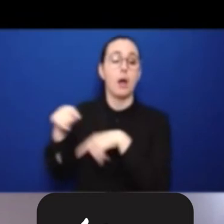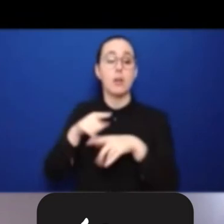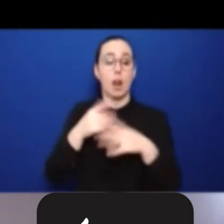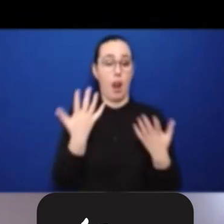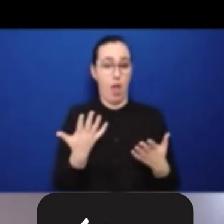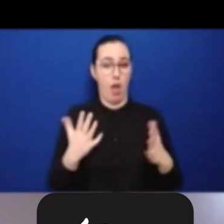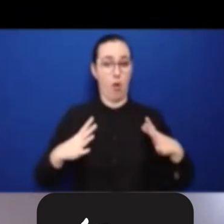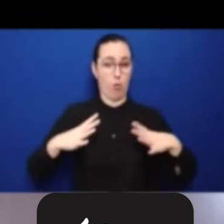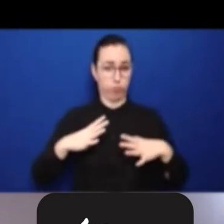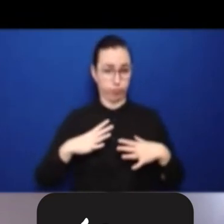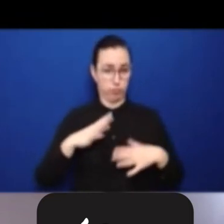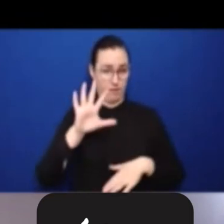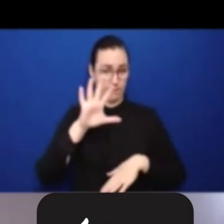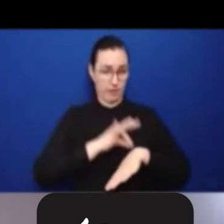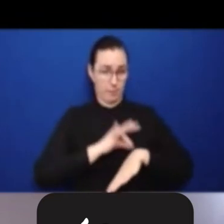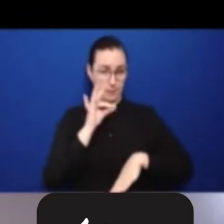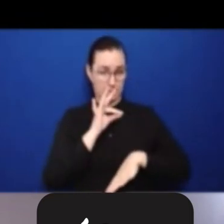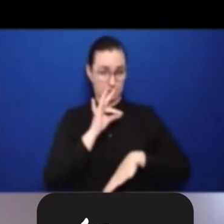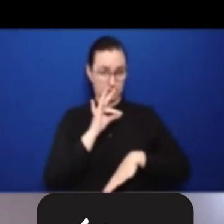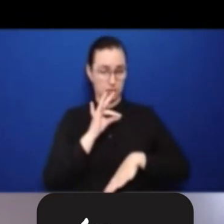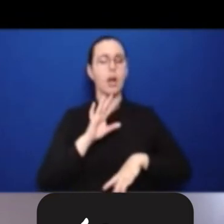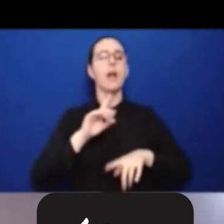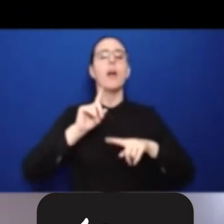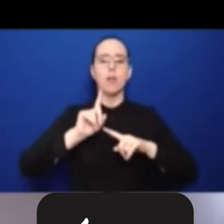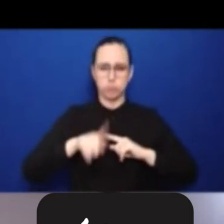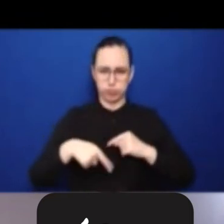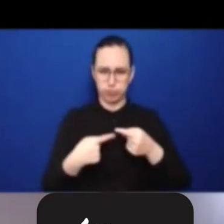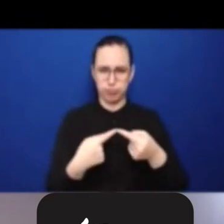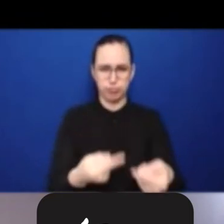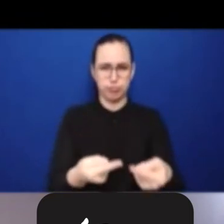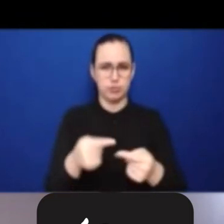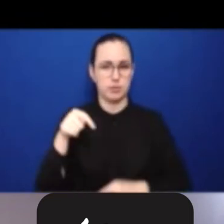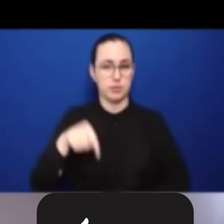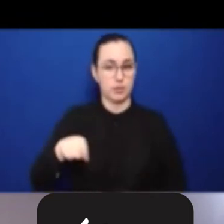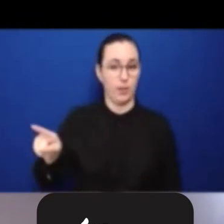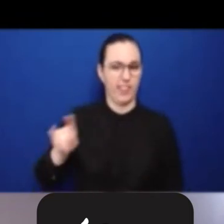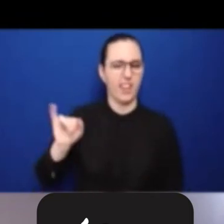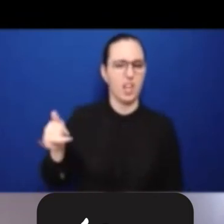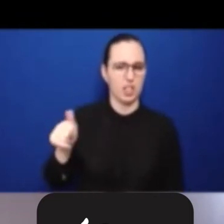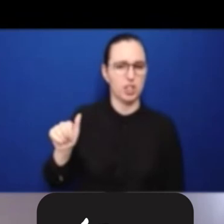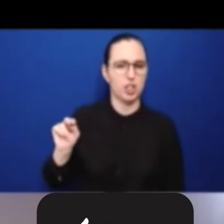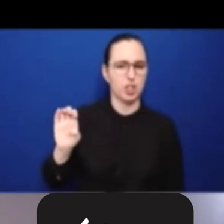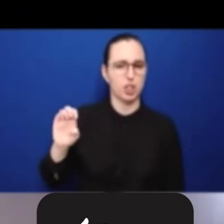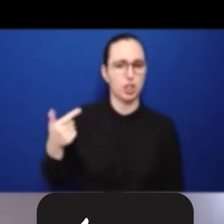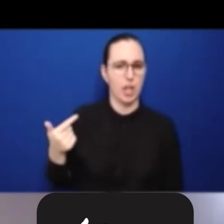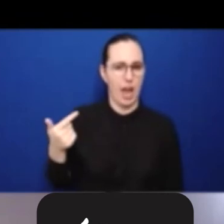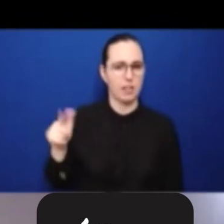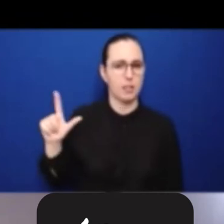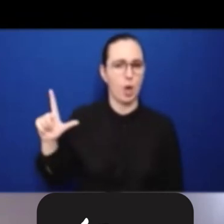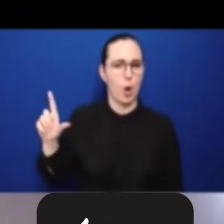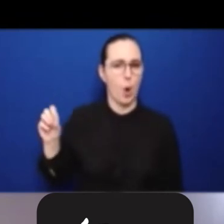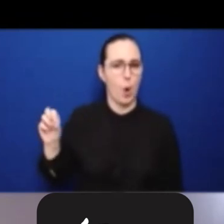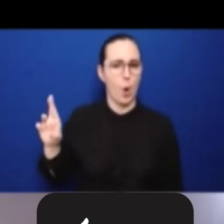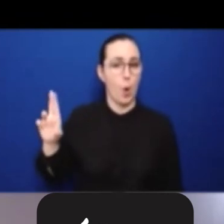we'll continue with the, with Janet, Lord, and the research findings from the other projects. Okay. So